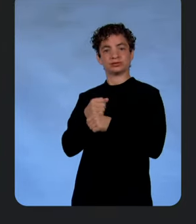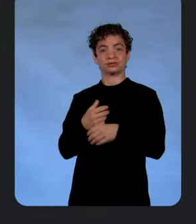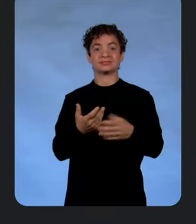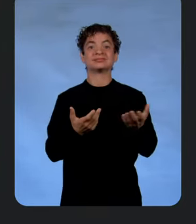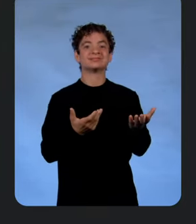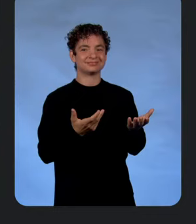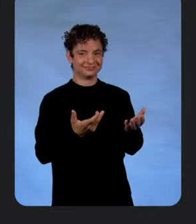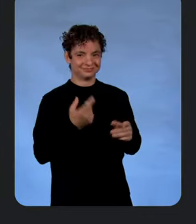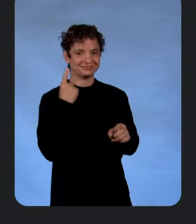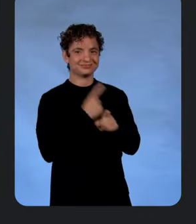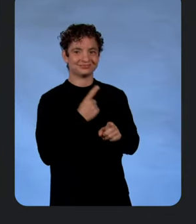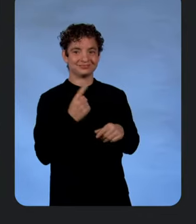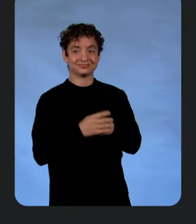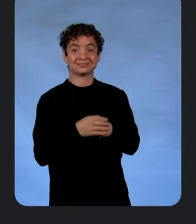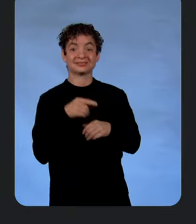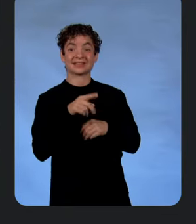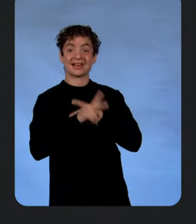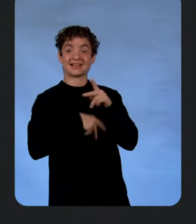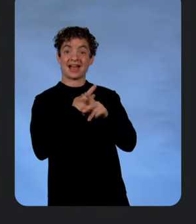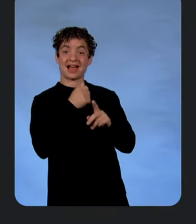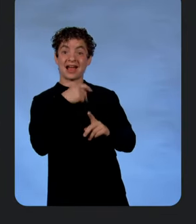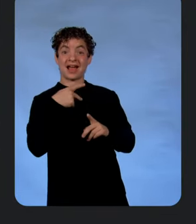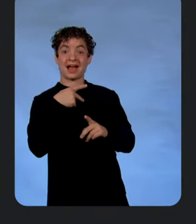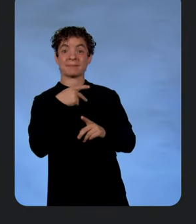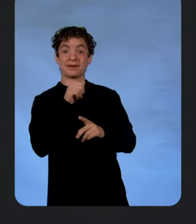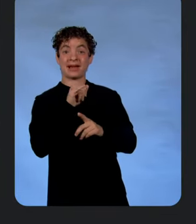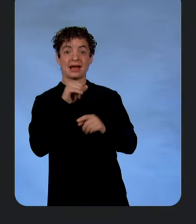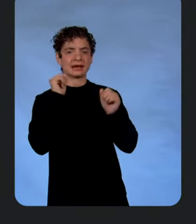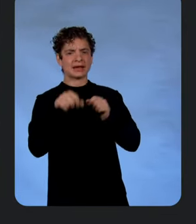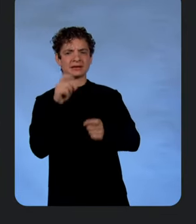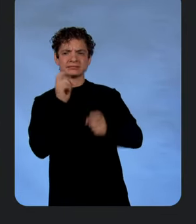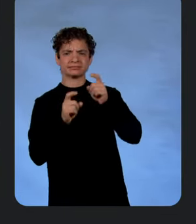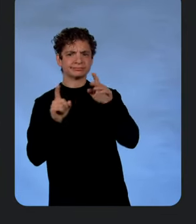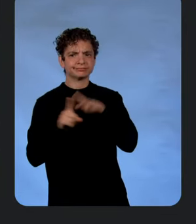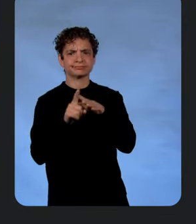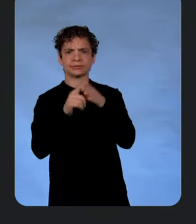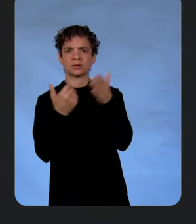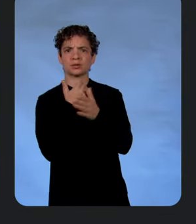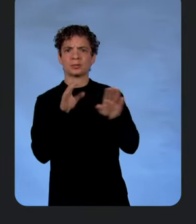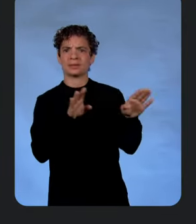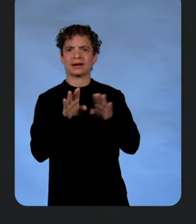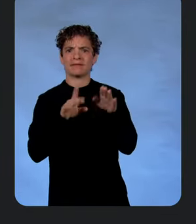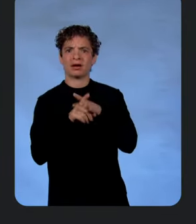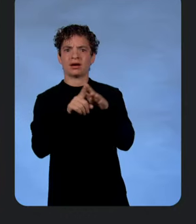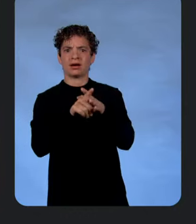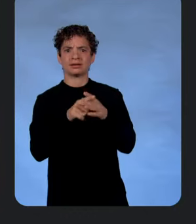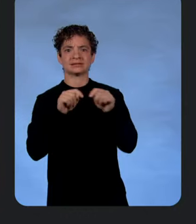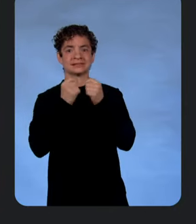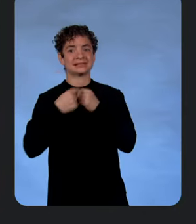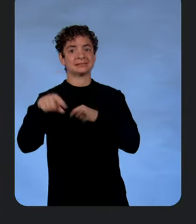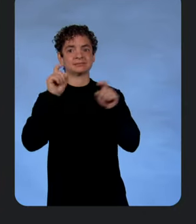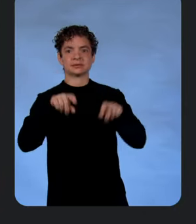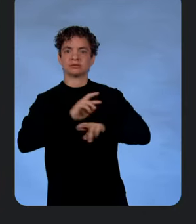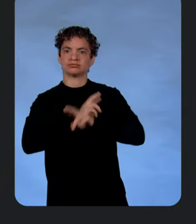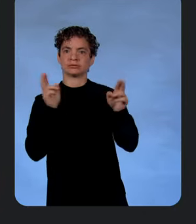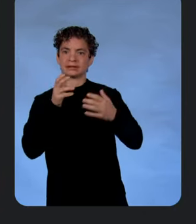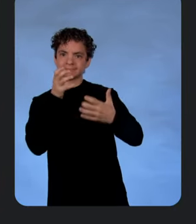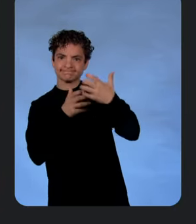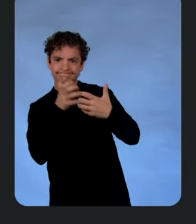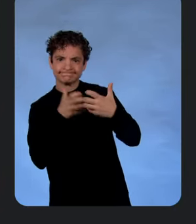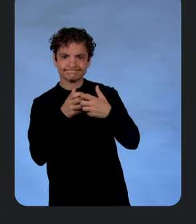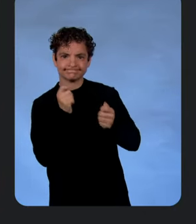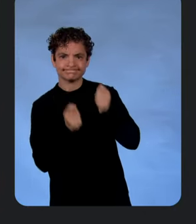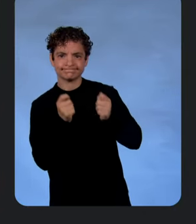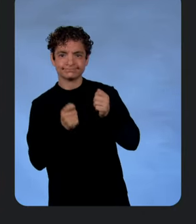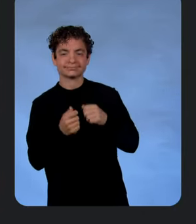can produce emergent behavior resulting in novel issues like we saw today. So teams need to be ready to adapt. In fact, there's an